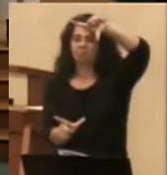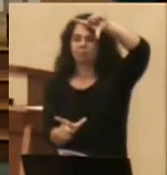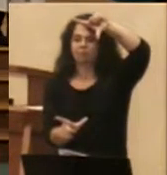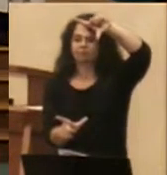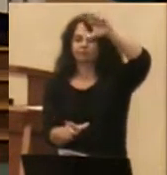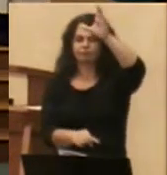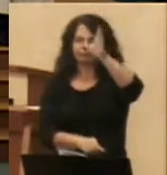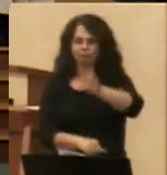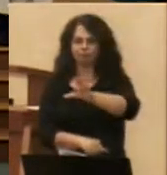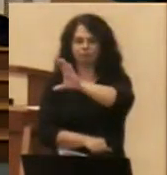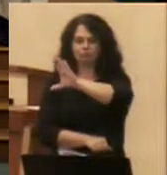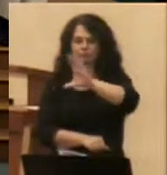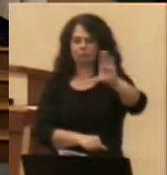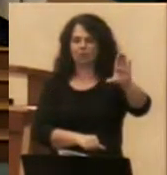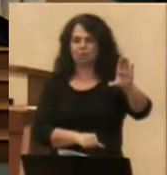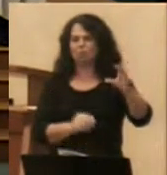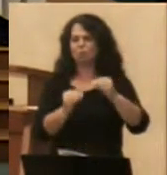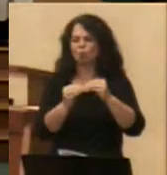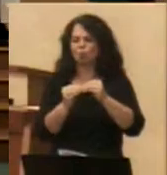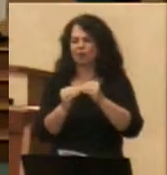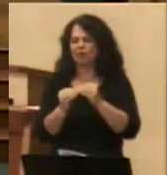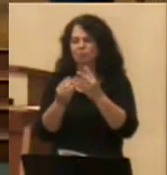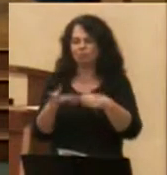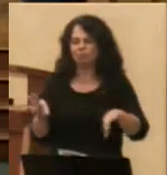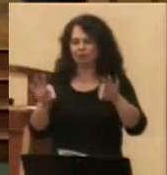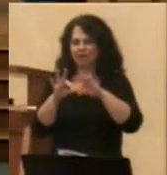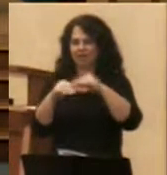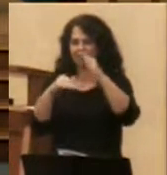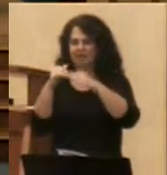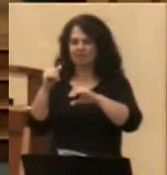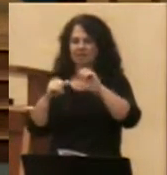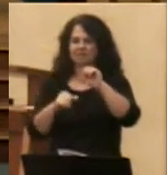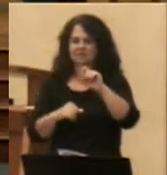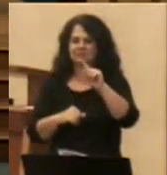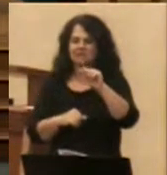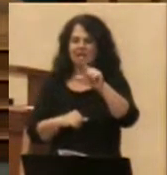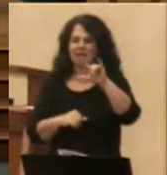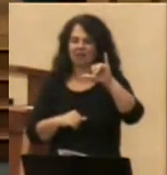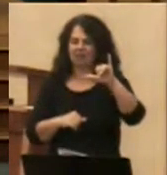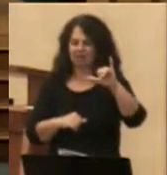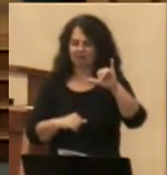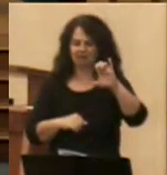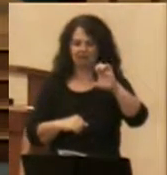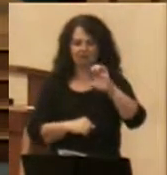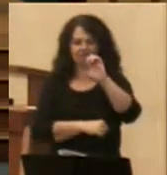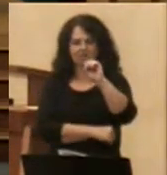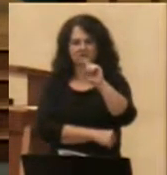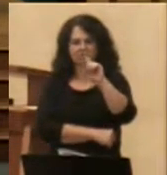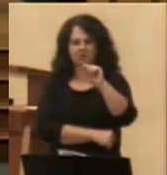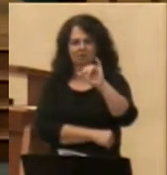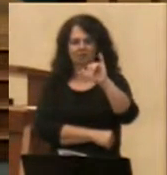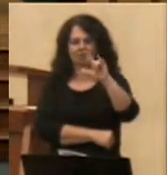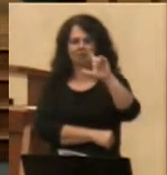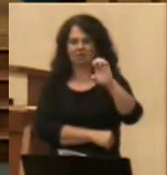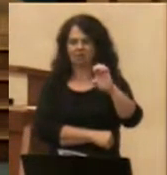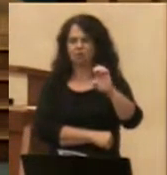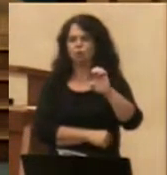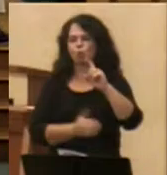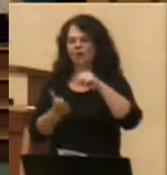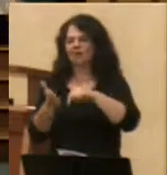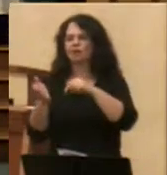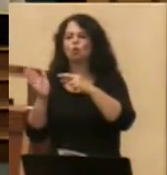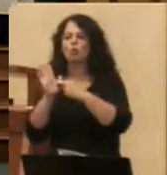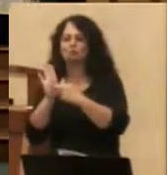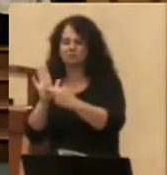more important than the style of cross is what the cross represents. Again, please